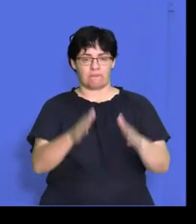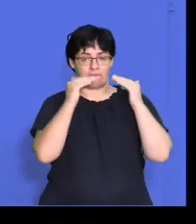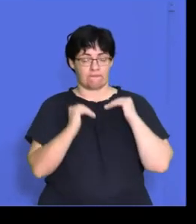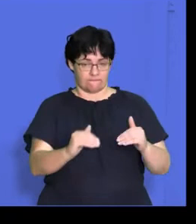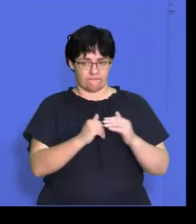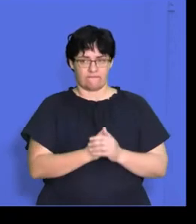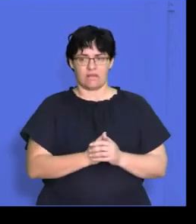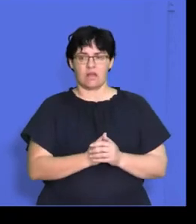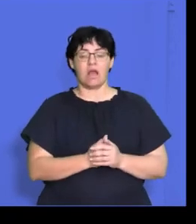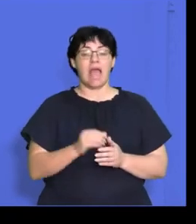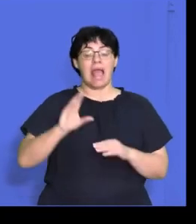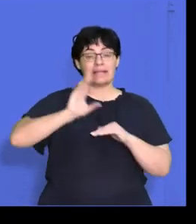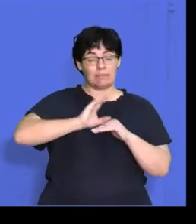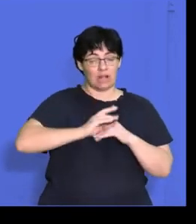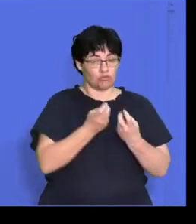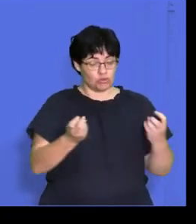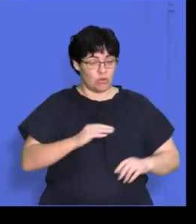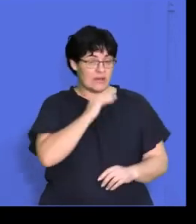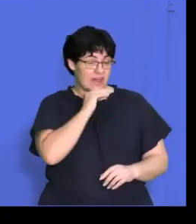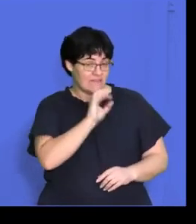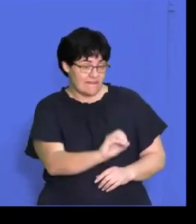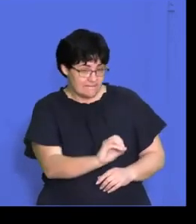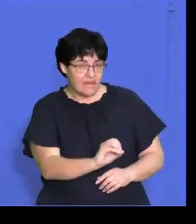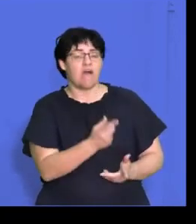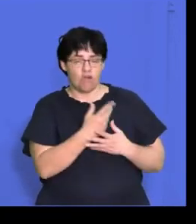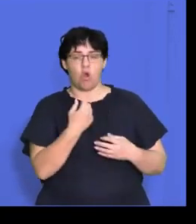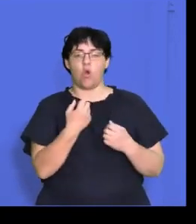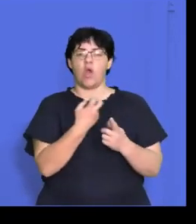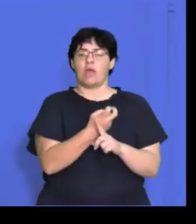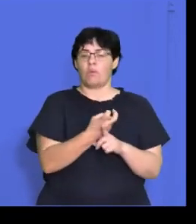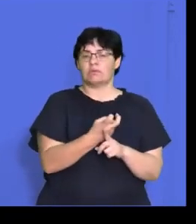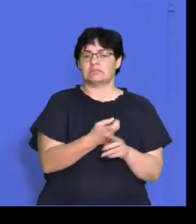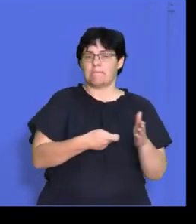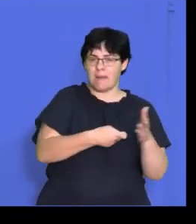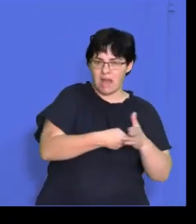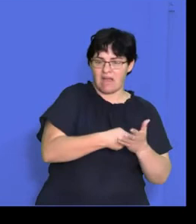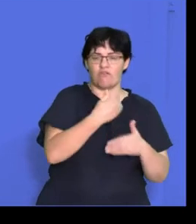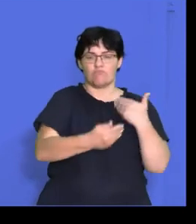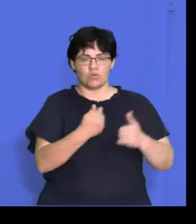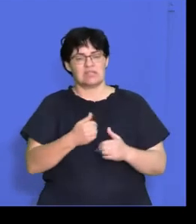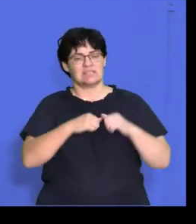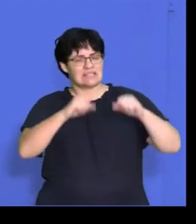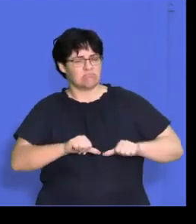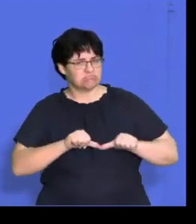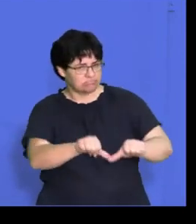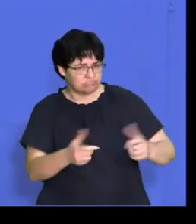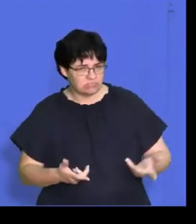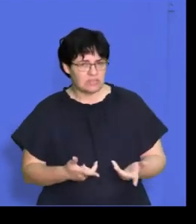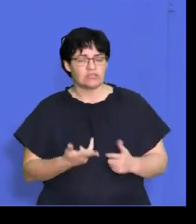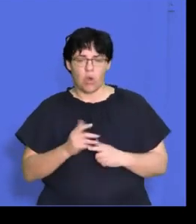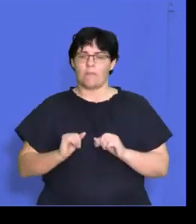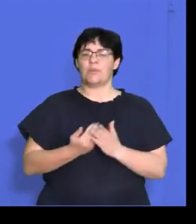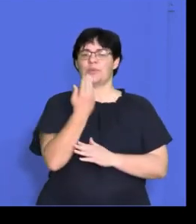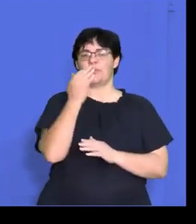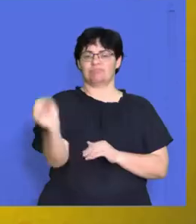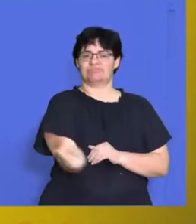If there's enough capital resources that are available for new equipment required for the processes and system so there's a new machine